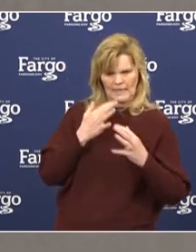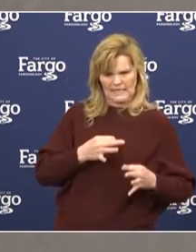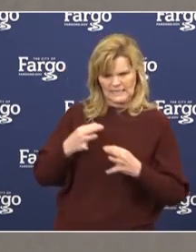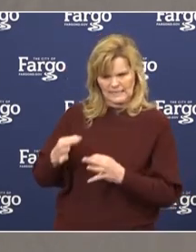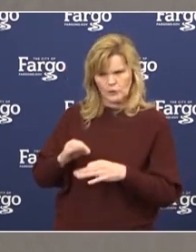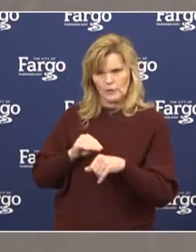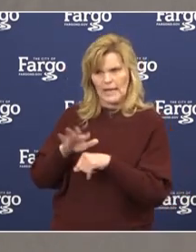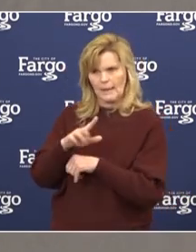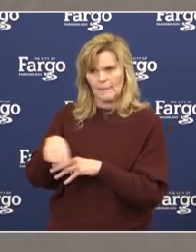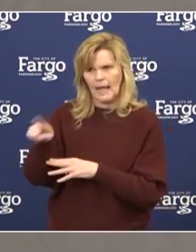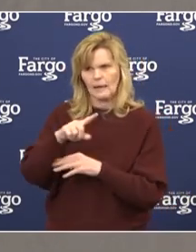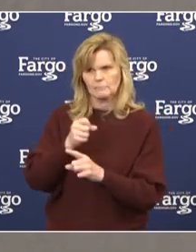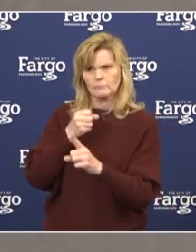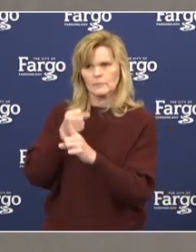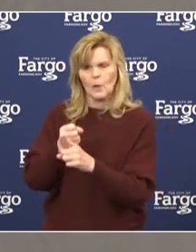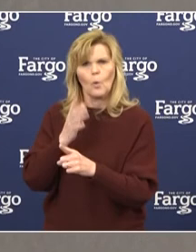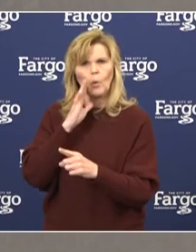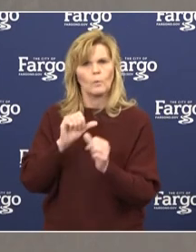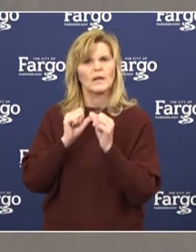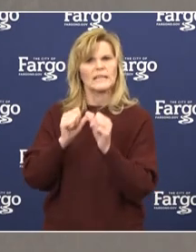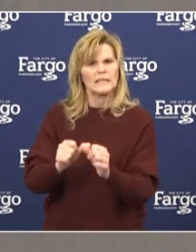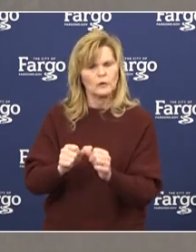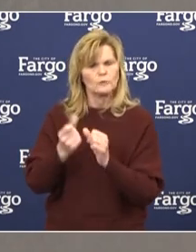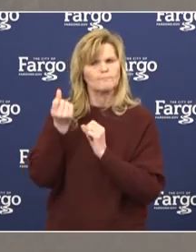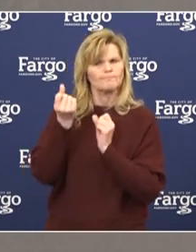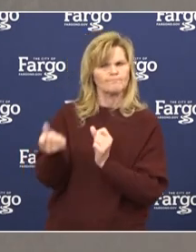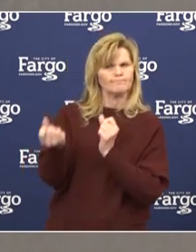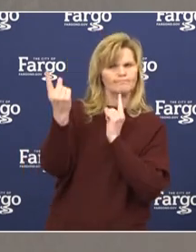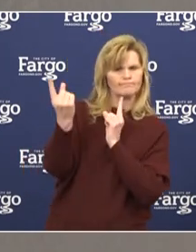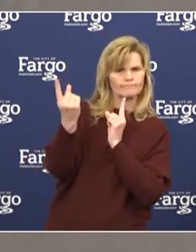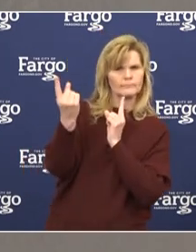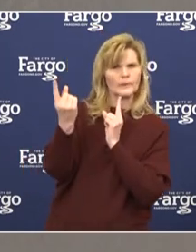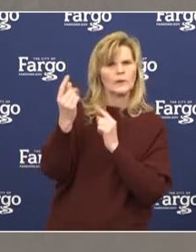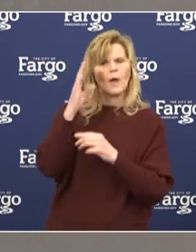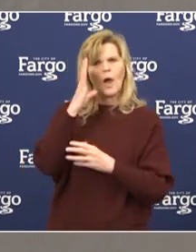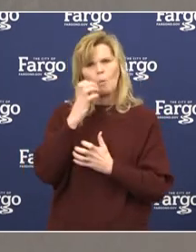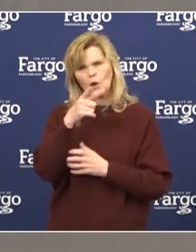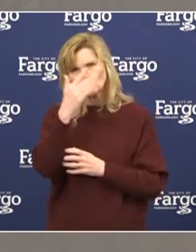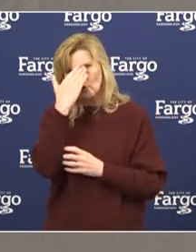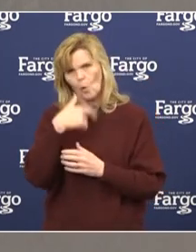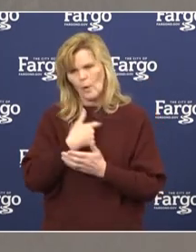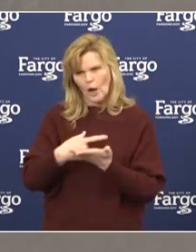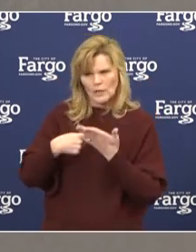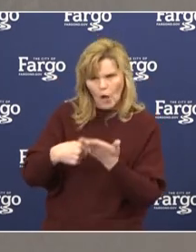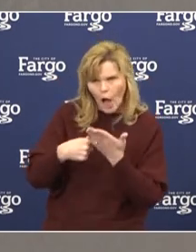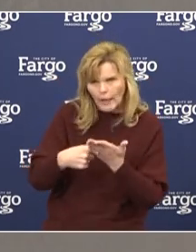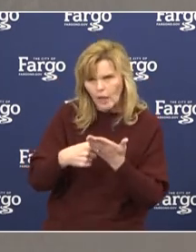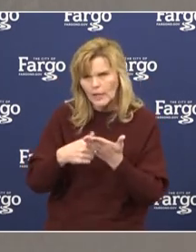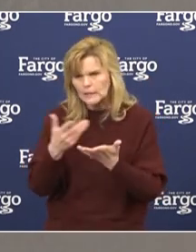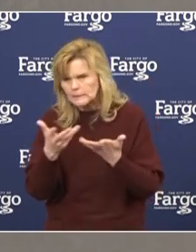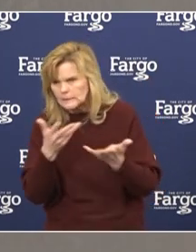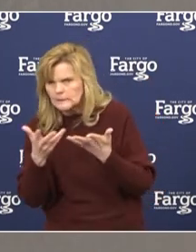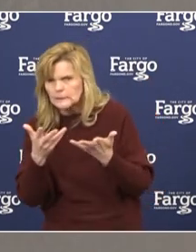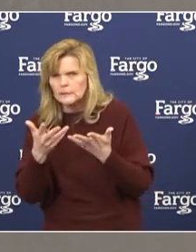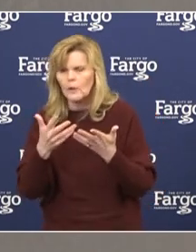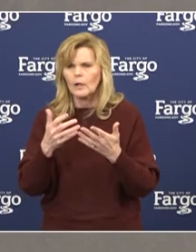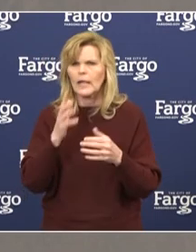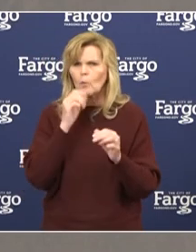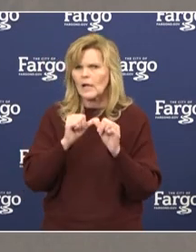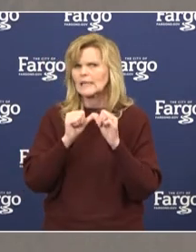will be in the future. And so I want you to know that that dialogue about how we move forward is going to be an ongoing,